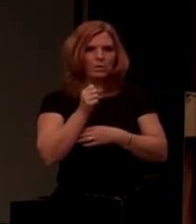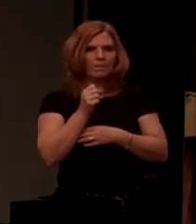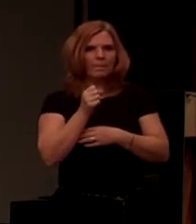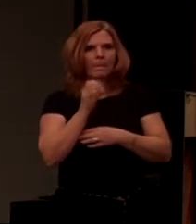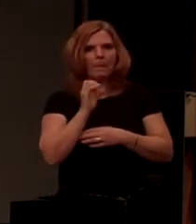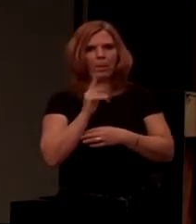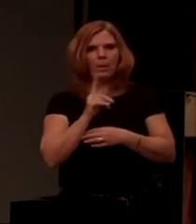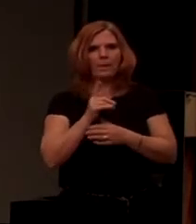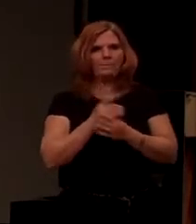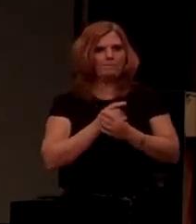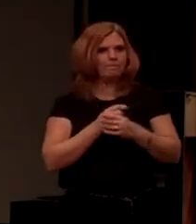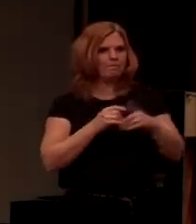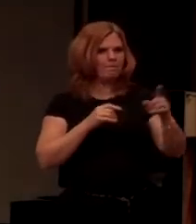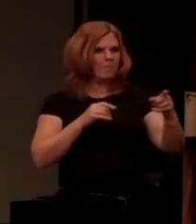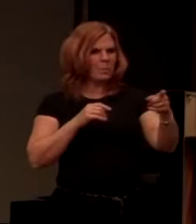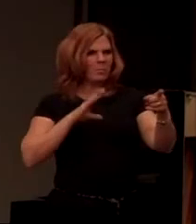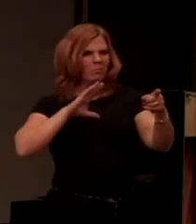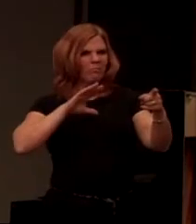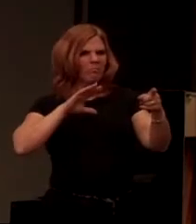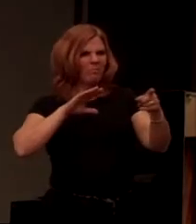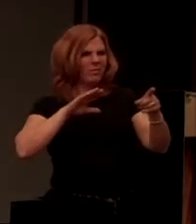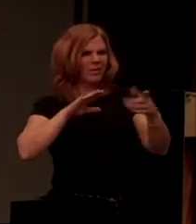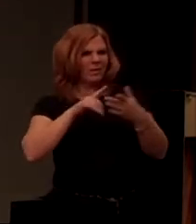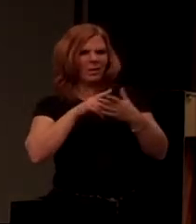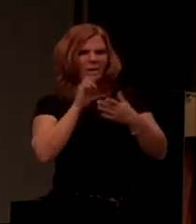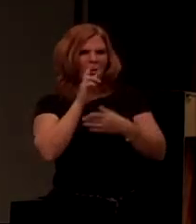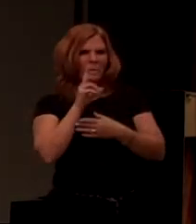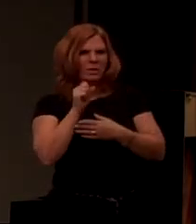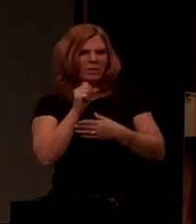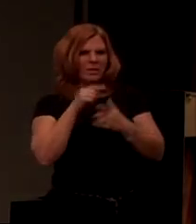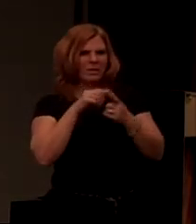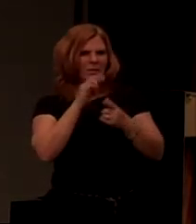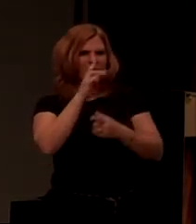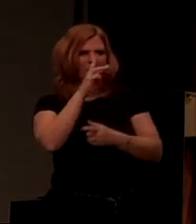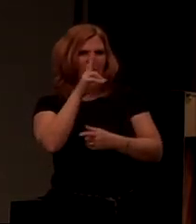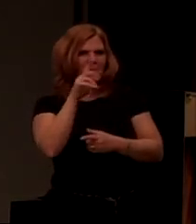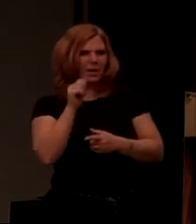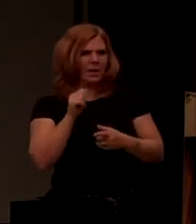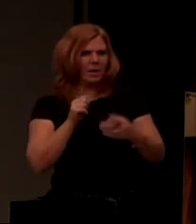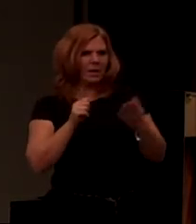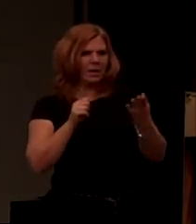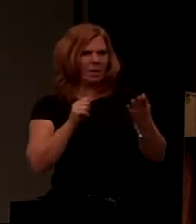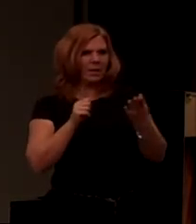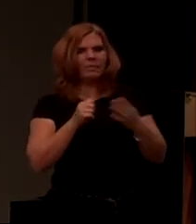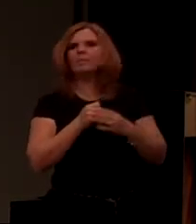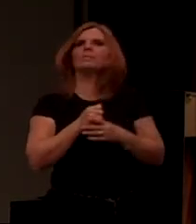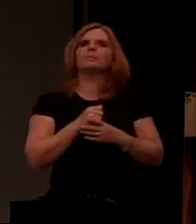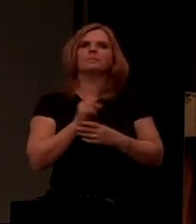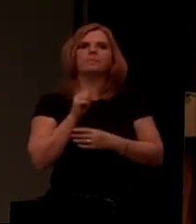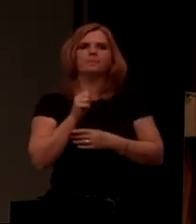Okay. How did they use all West Virginia then with WPA? Yeah.